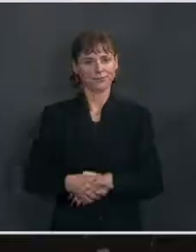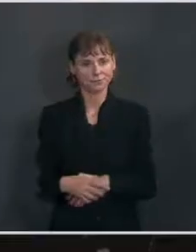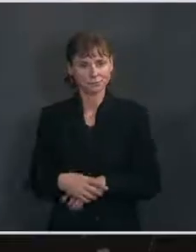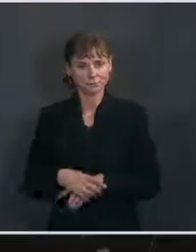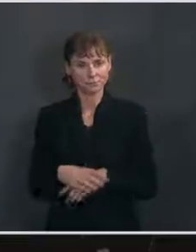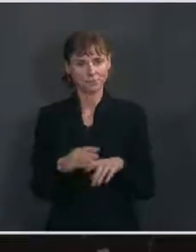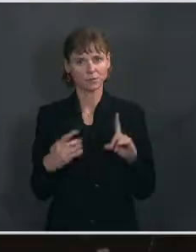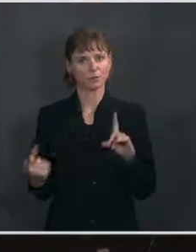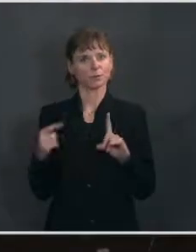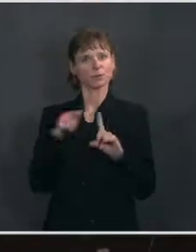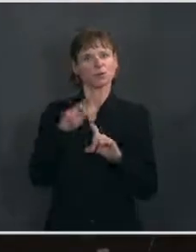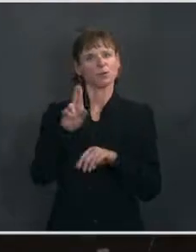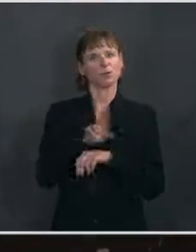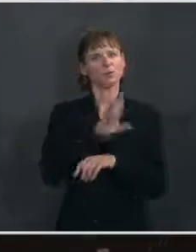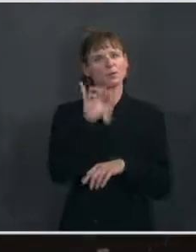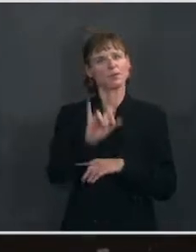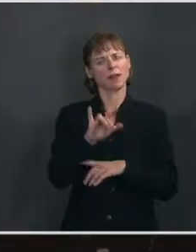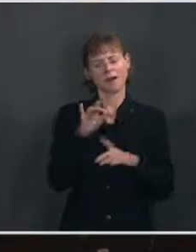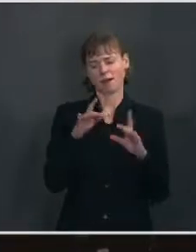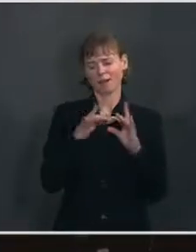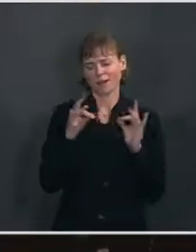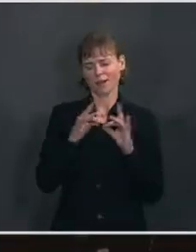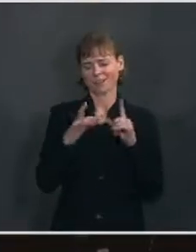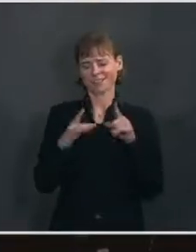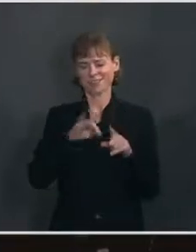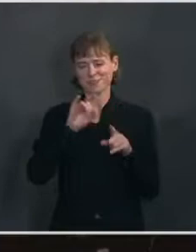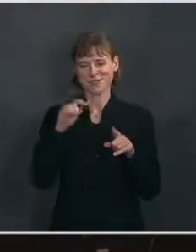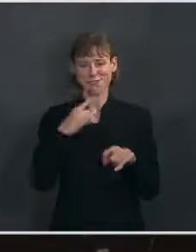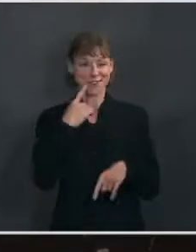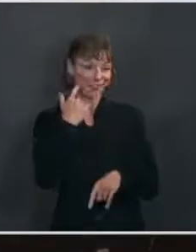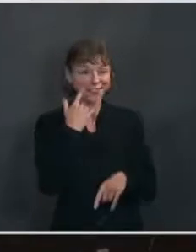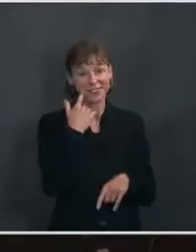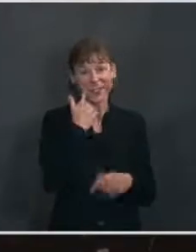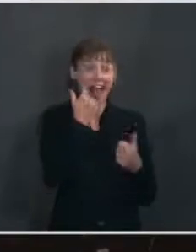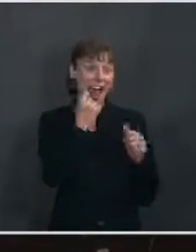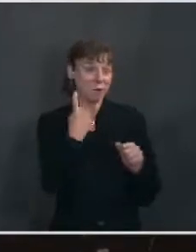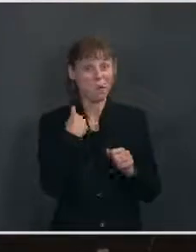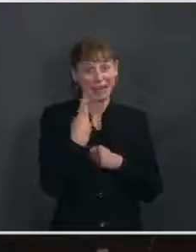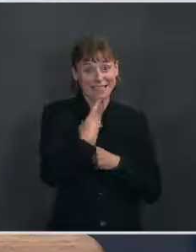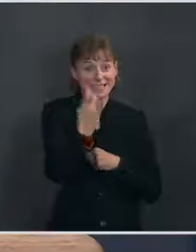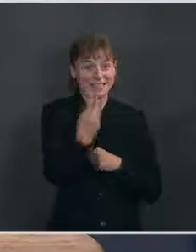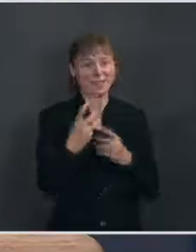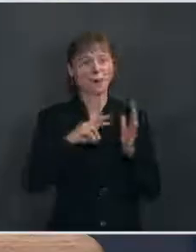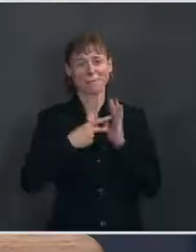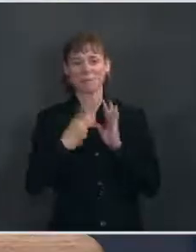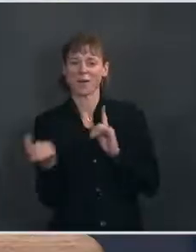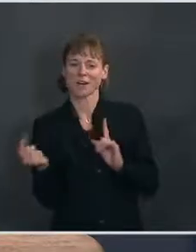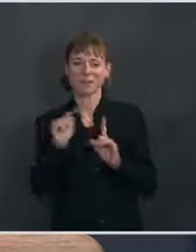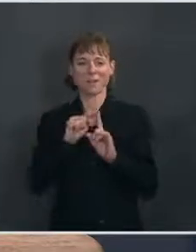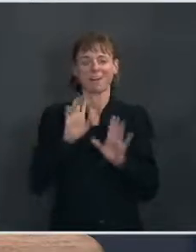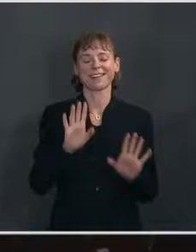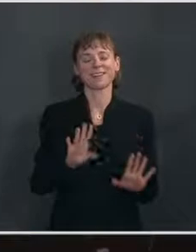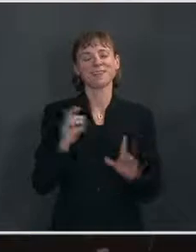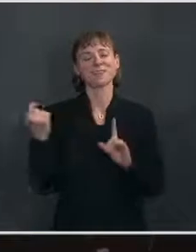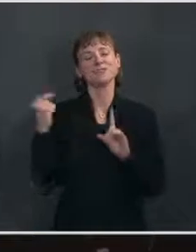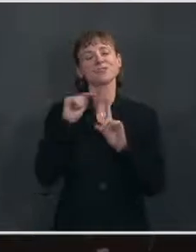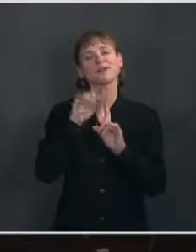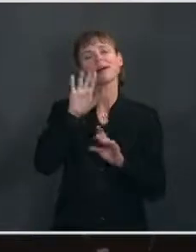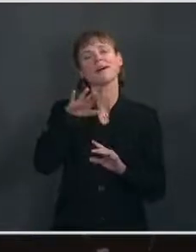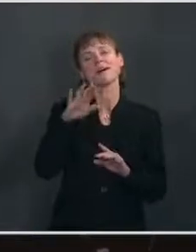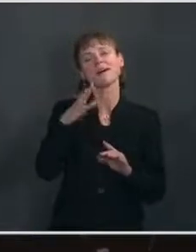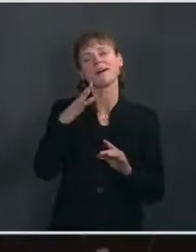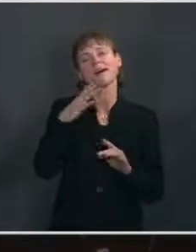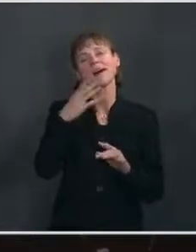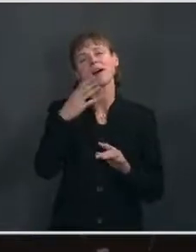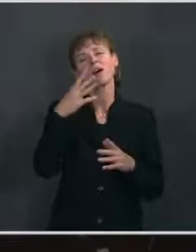circle back to use that phrase to a question I asked during the transition? Ms. Anyone can steal it. It just means you have to get back. So I'll circle back to this. Has the White House made